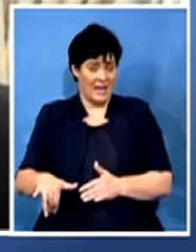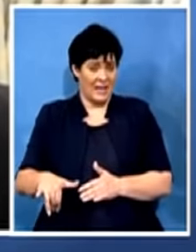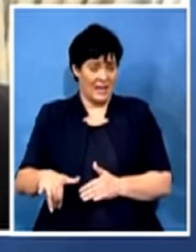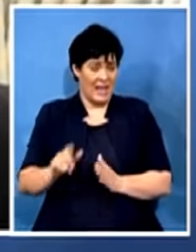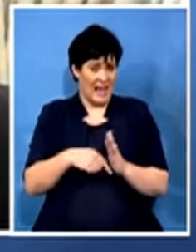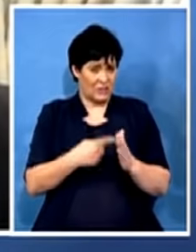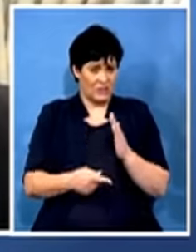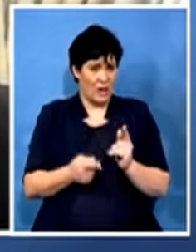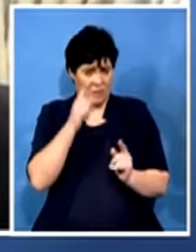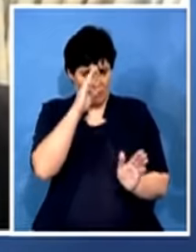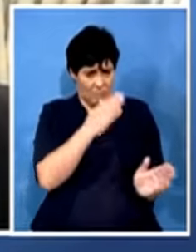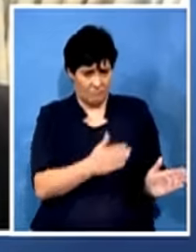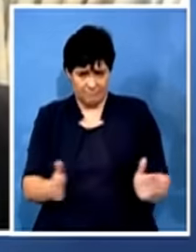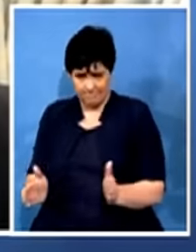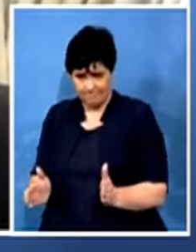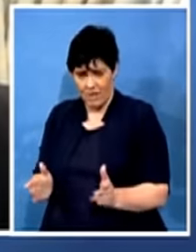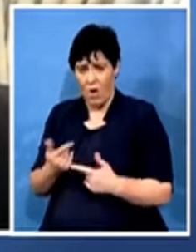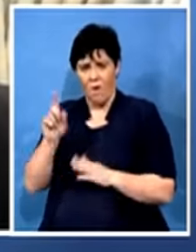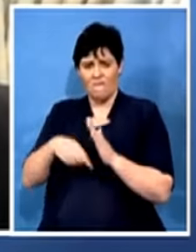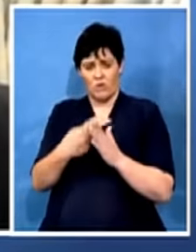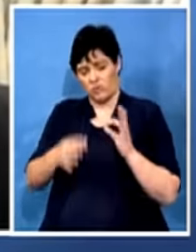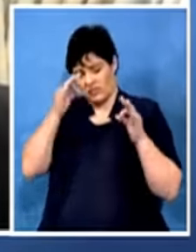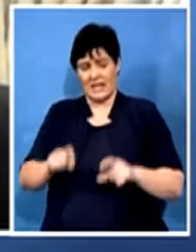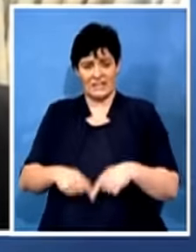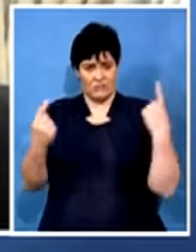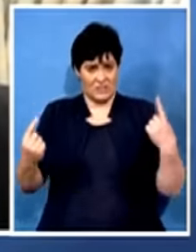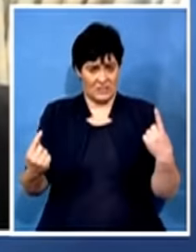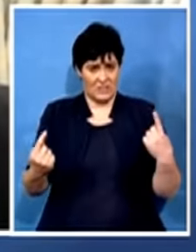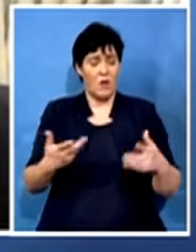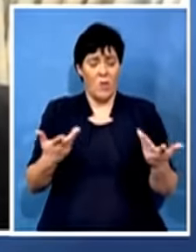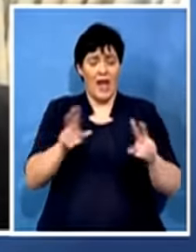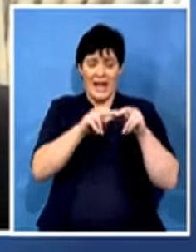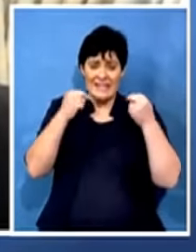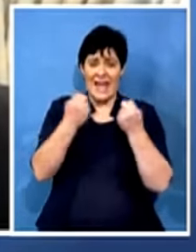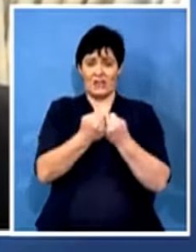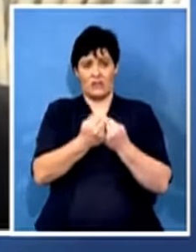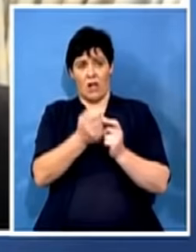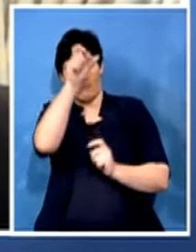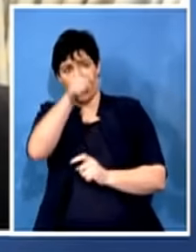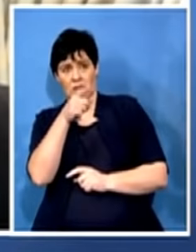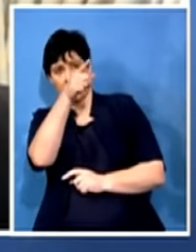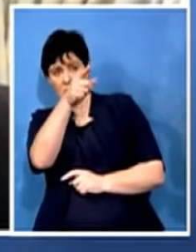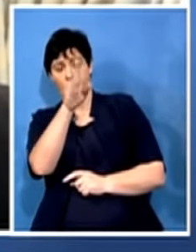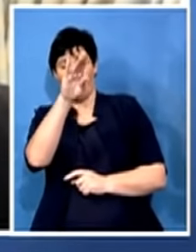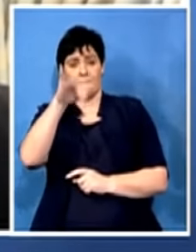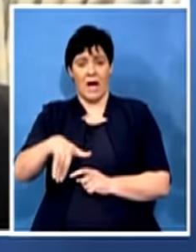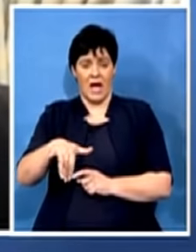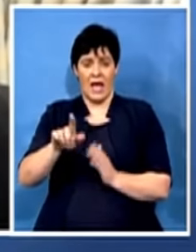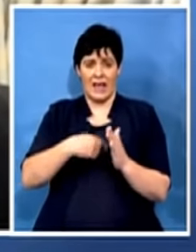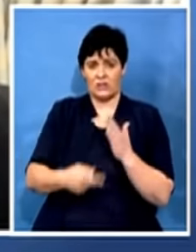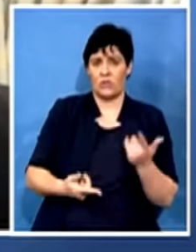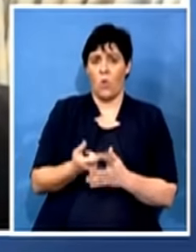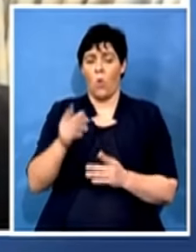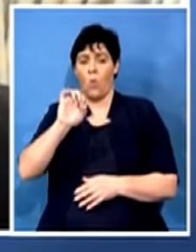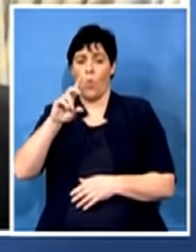voters where a national issue, a national figure on by-elections, on ward issues. What's the ANC